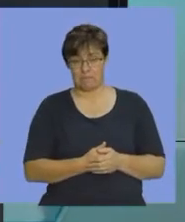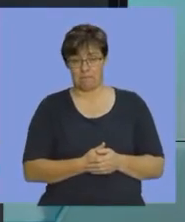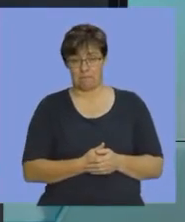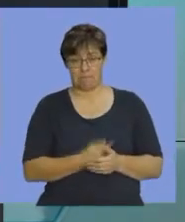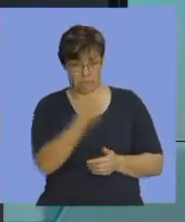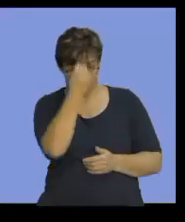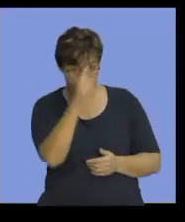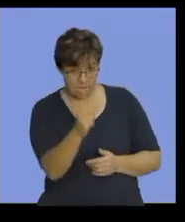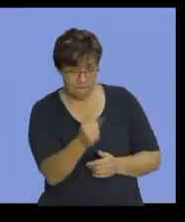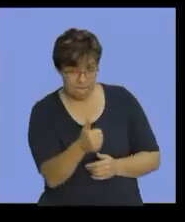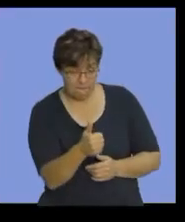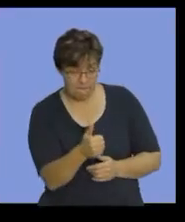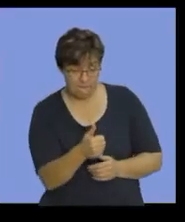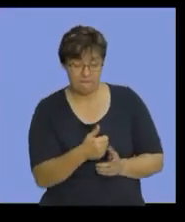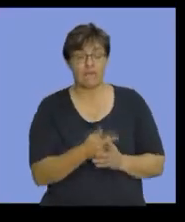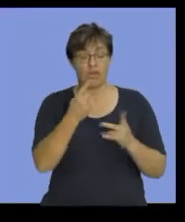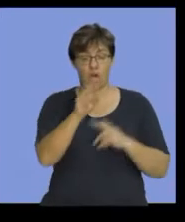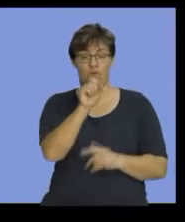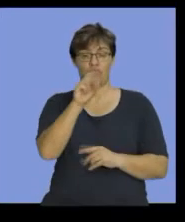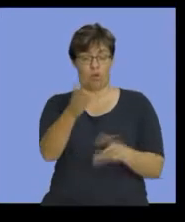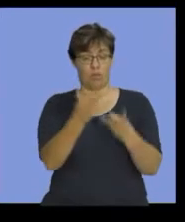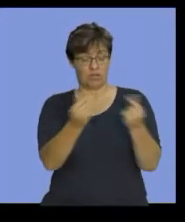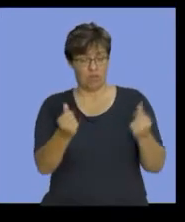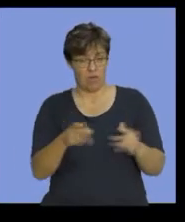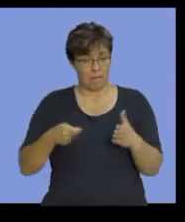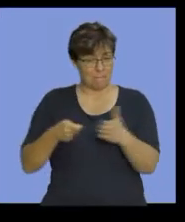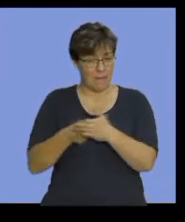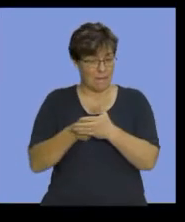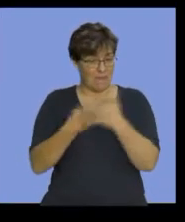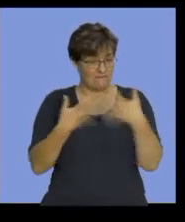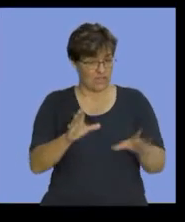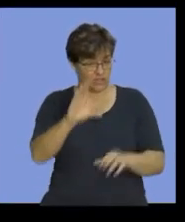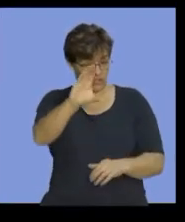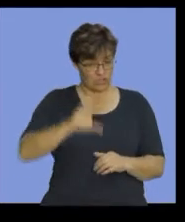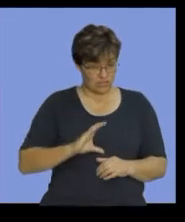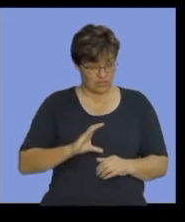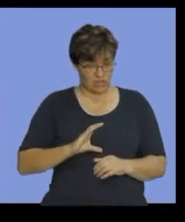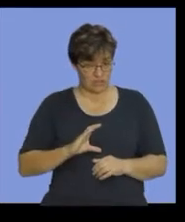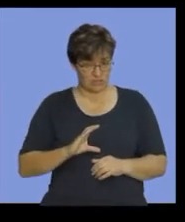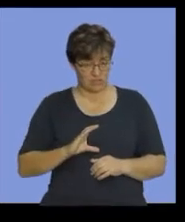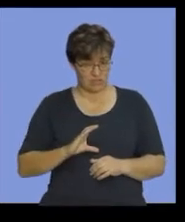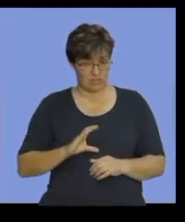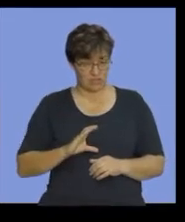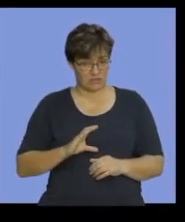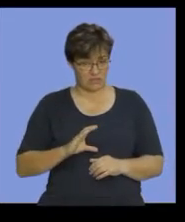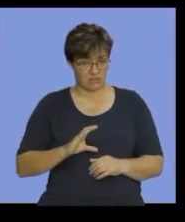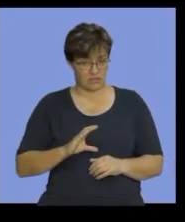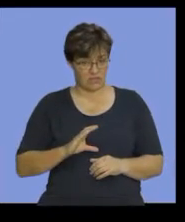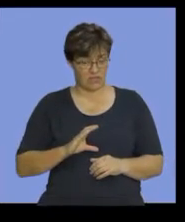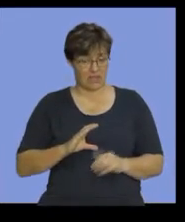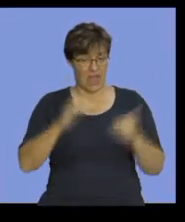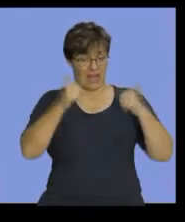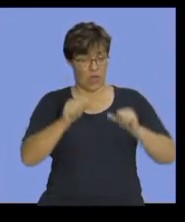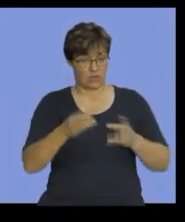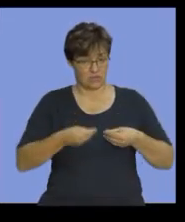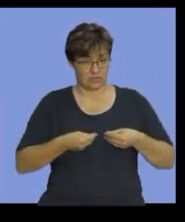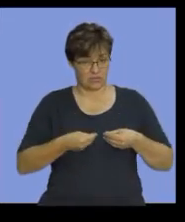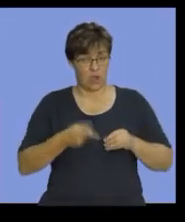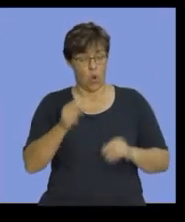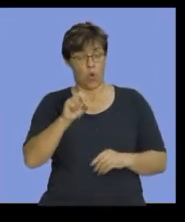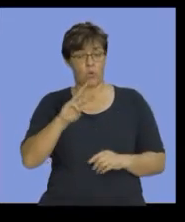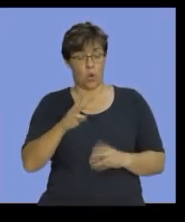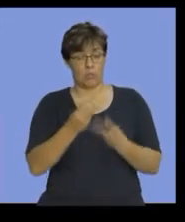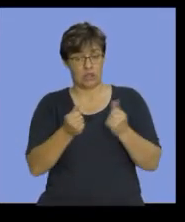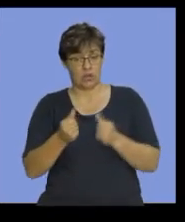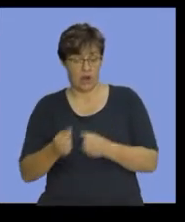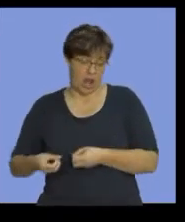Make sense? All the raw materials that we purchased coming into my account. All the raw materials